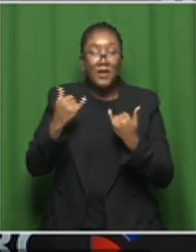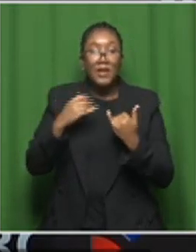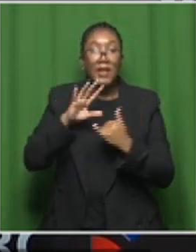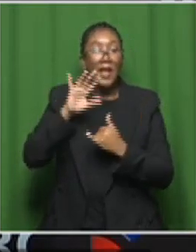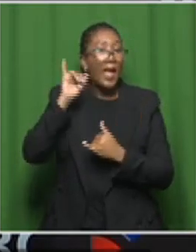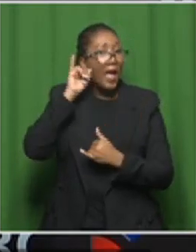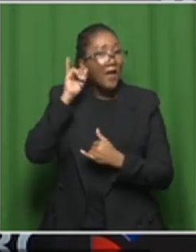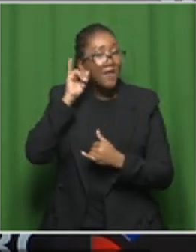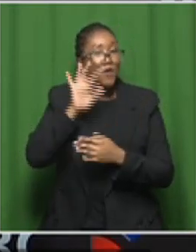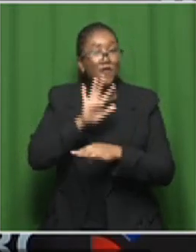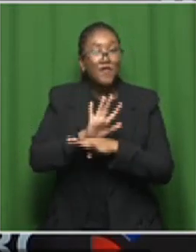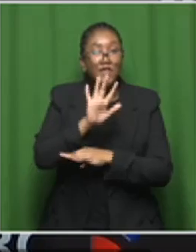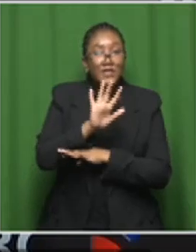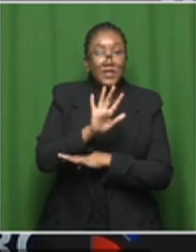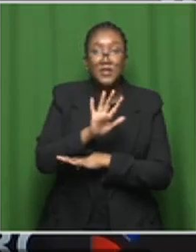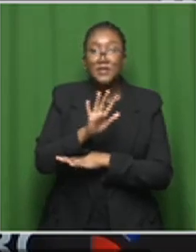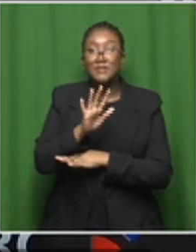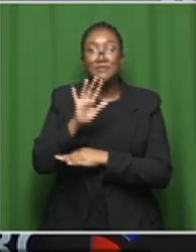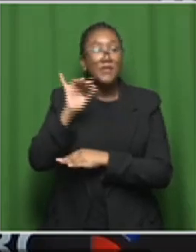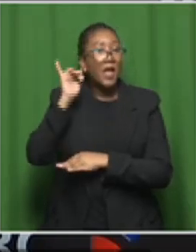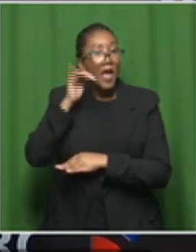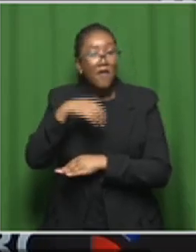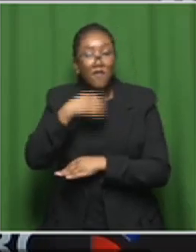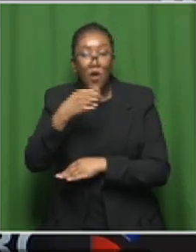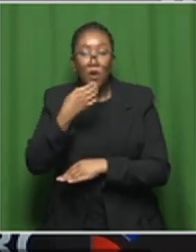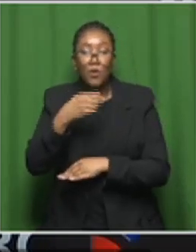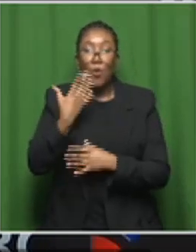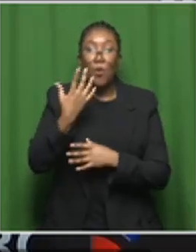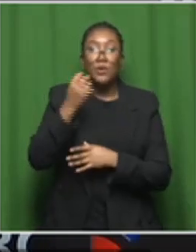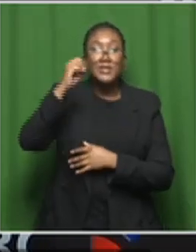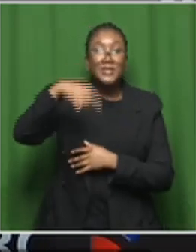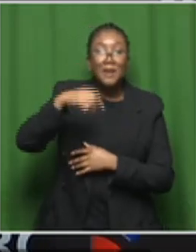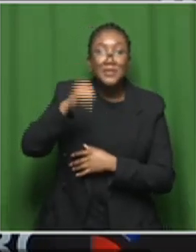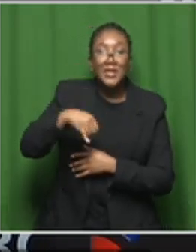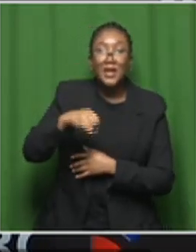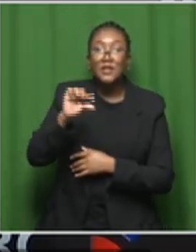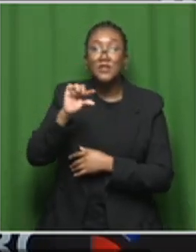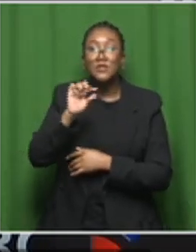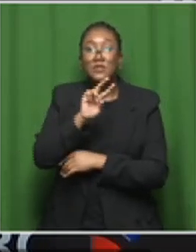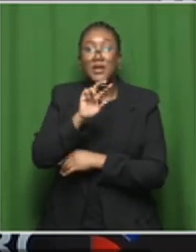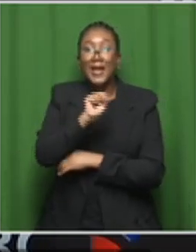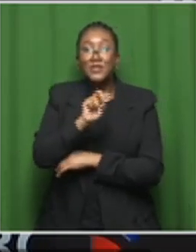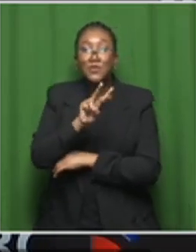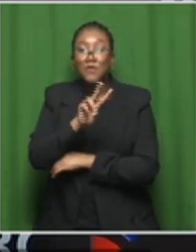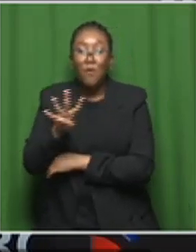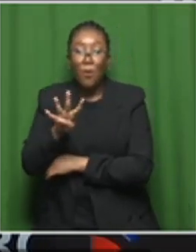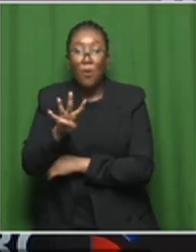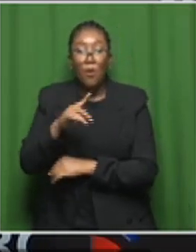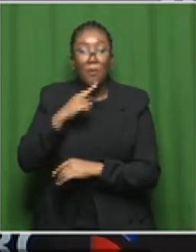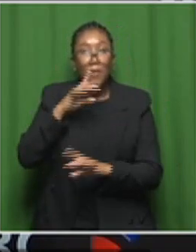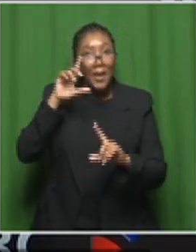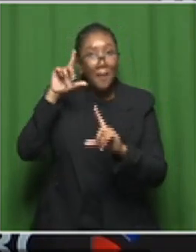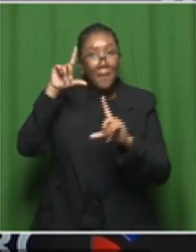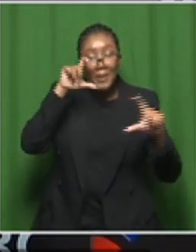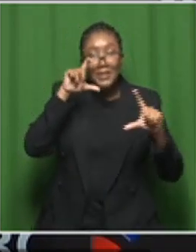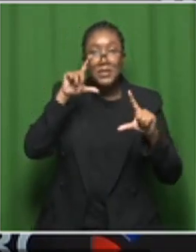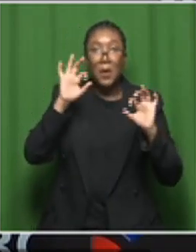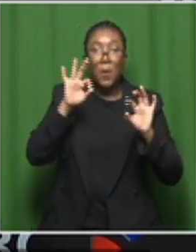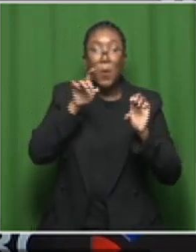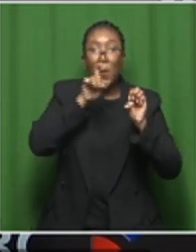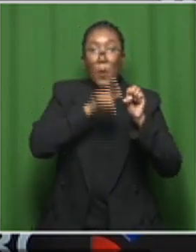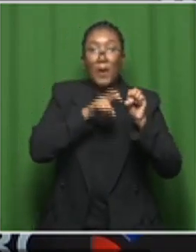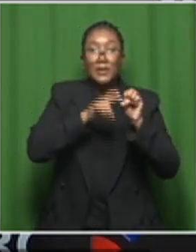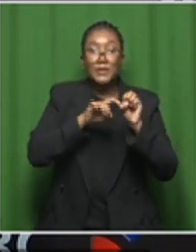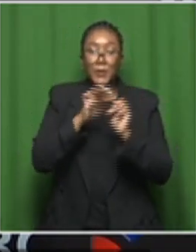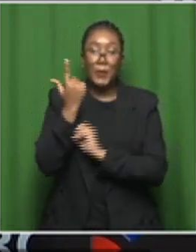15 or your Samsung Galaxy 24, uh, and the picture quality is just a thousand times better.